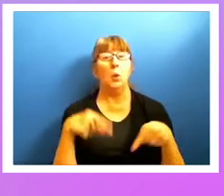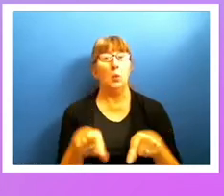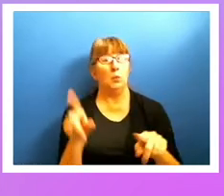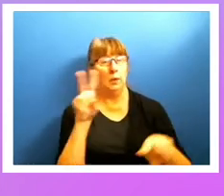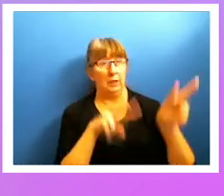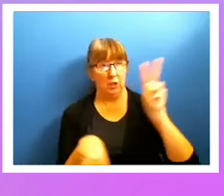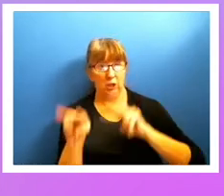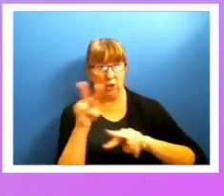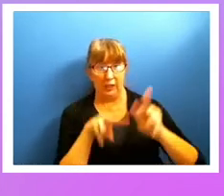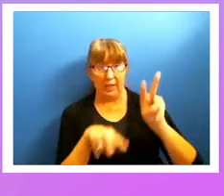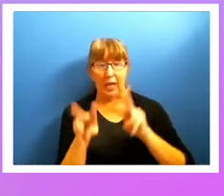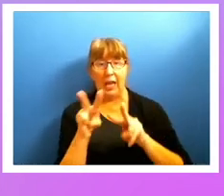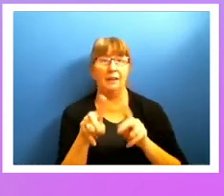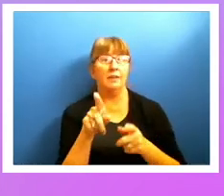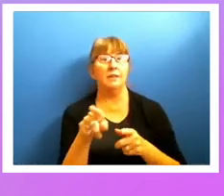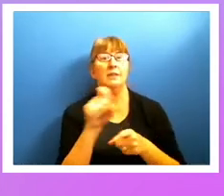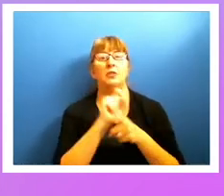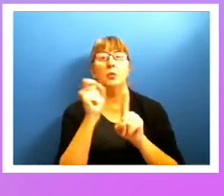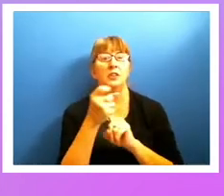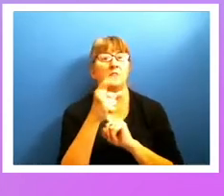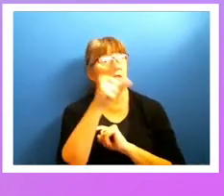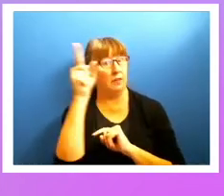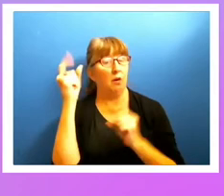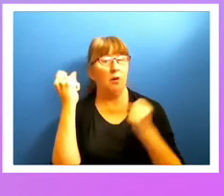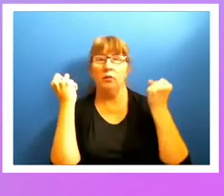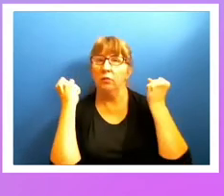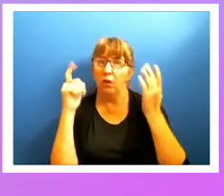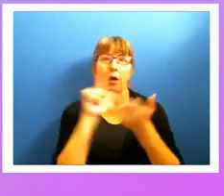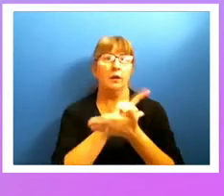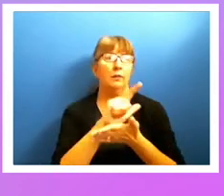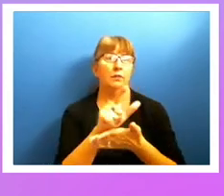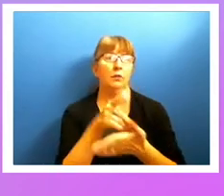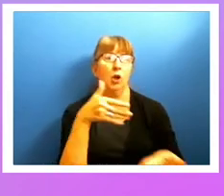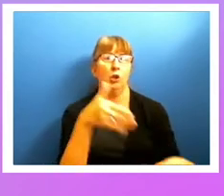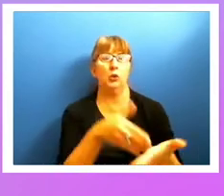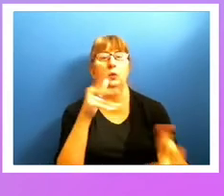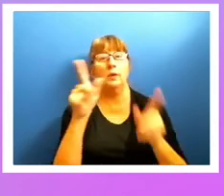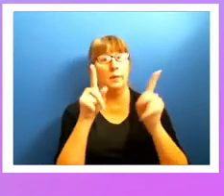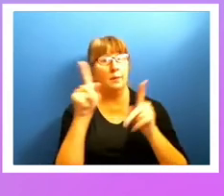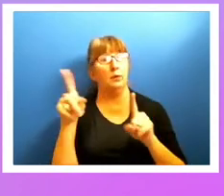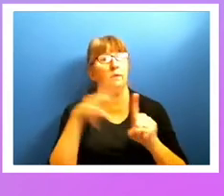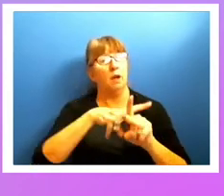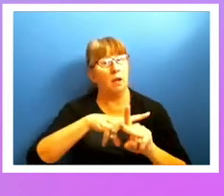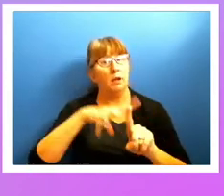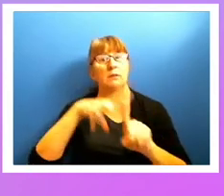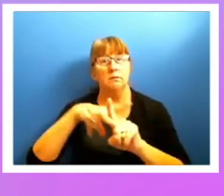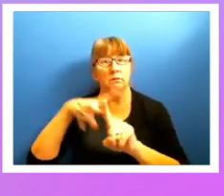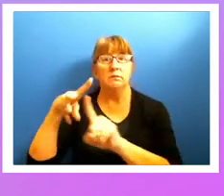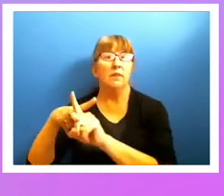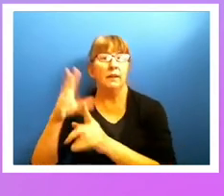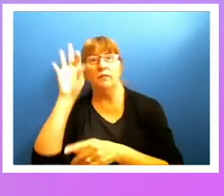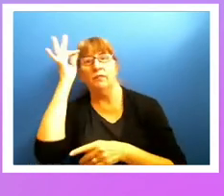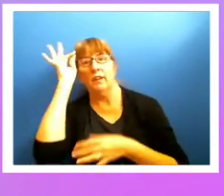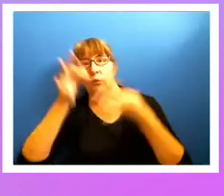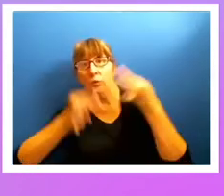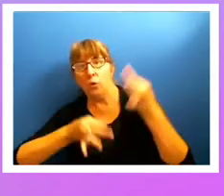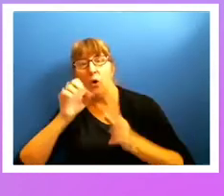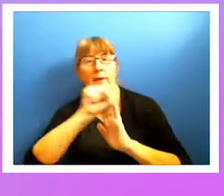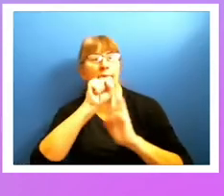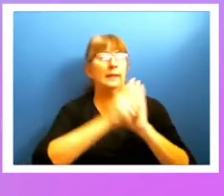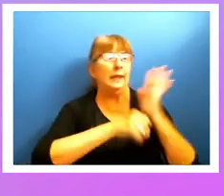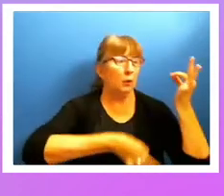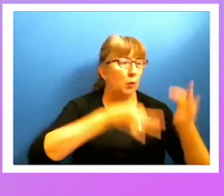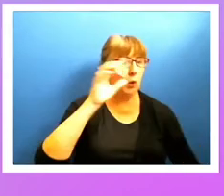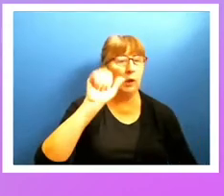the situation, there are a lot of lawsuits that people are filing, and they're filing them in federal court. They're filing them in state court. They're